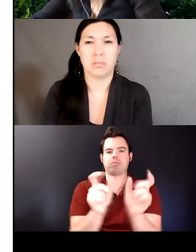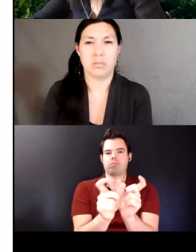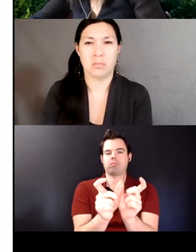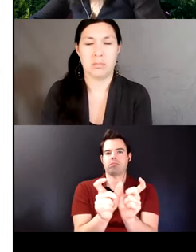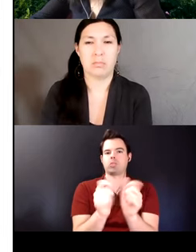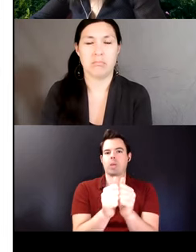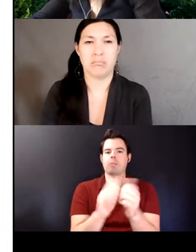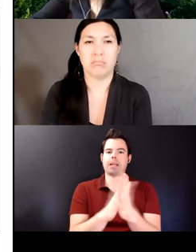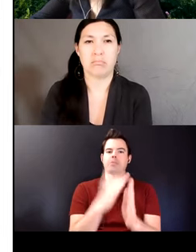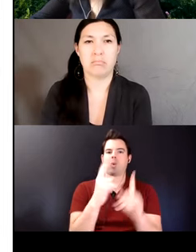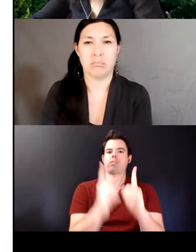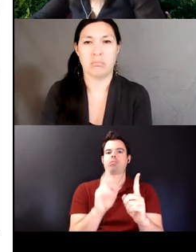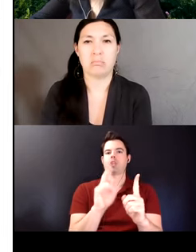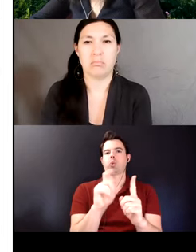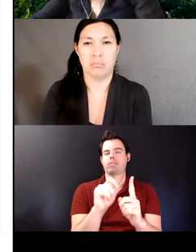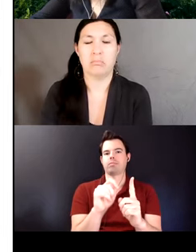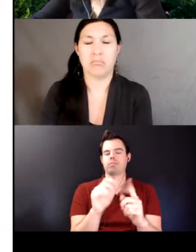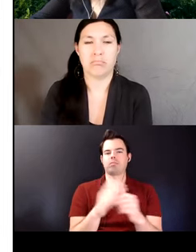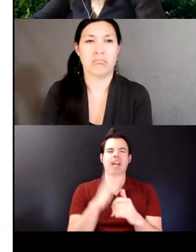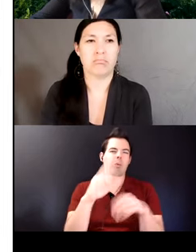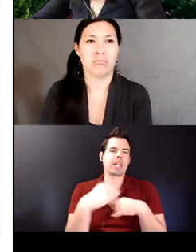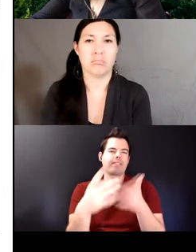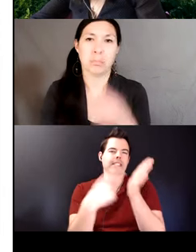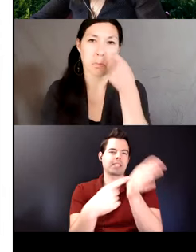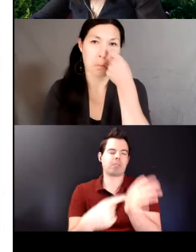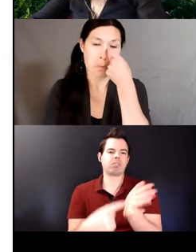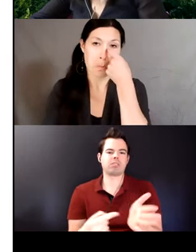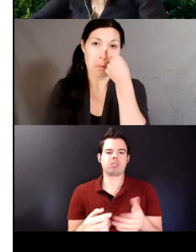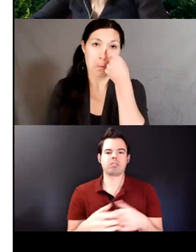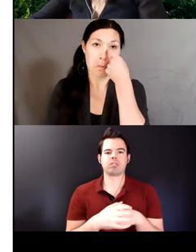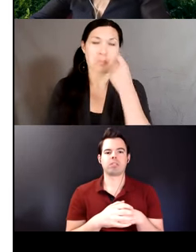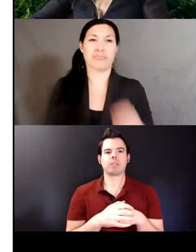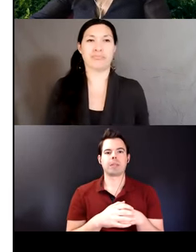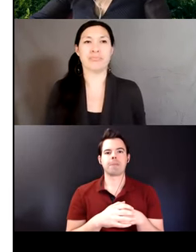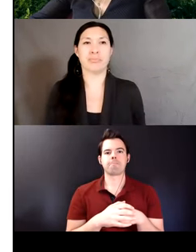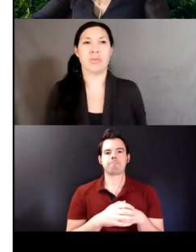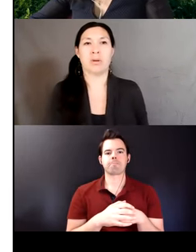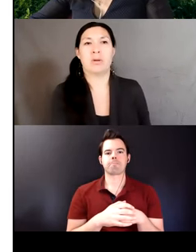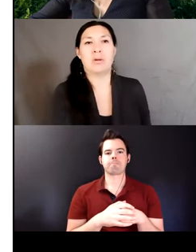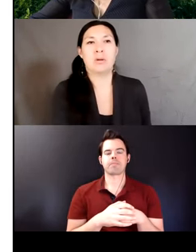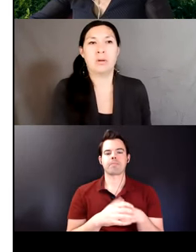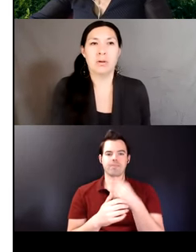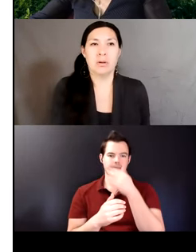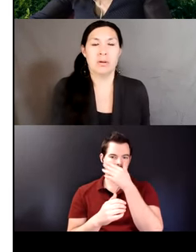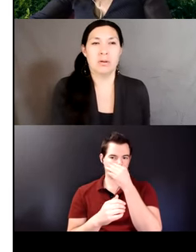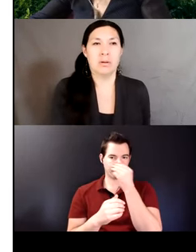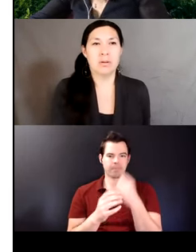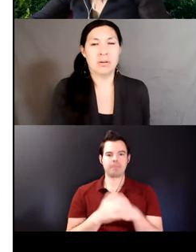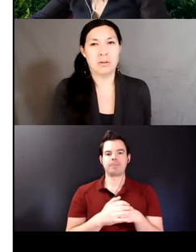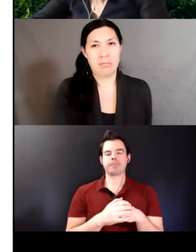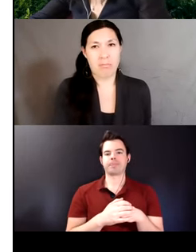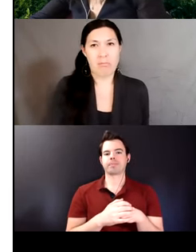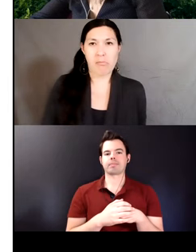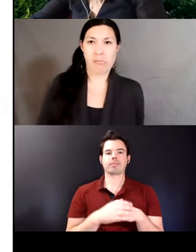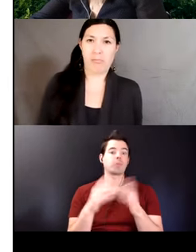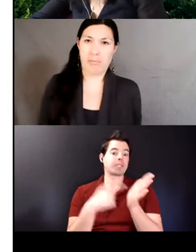meaning they a unit I will give you some examples to see this difference if we look at these examples in